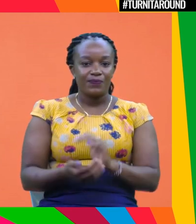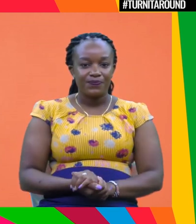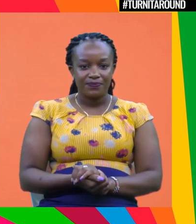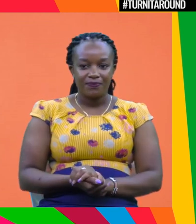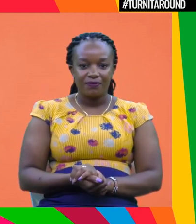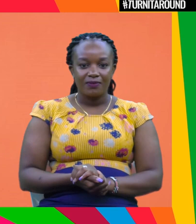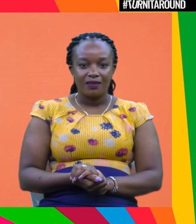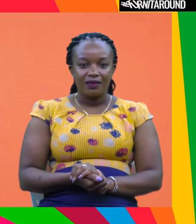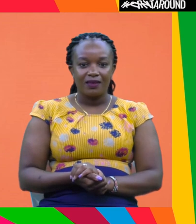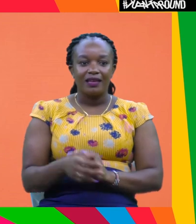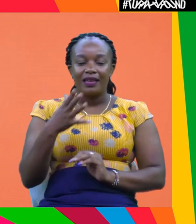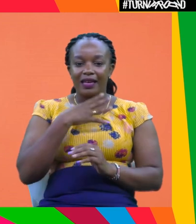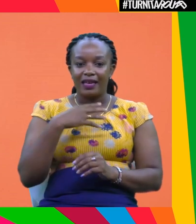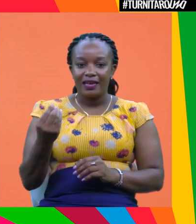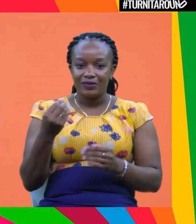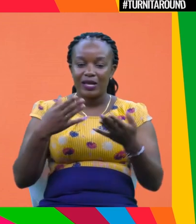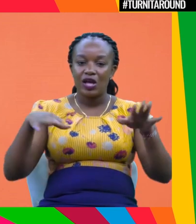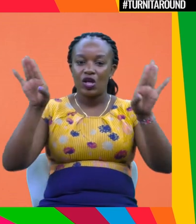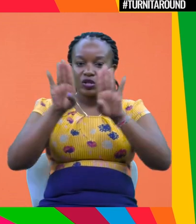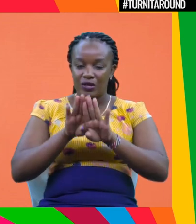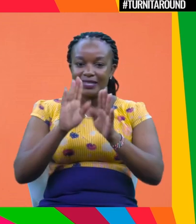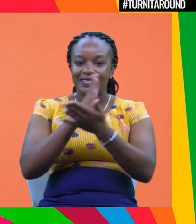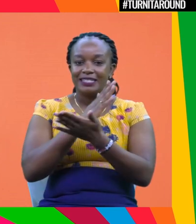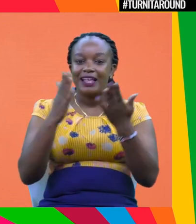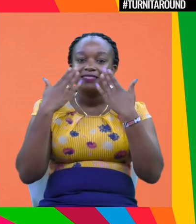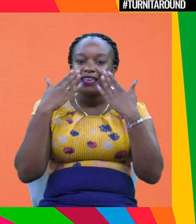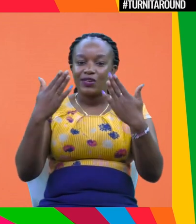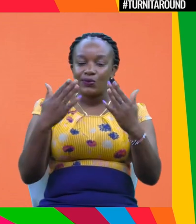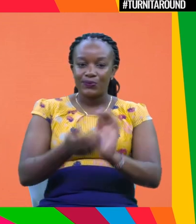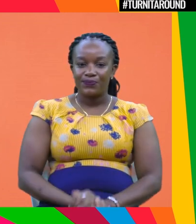in Japanese to close this session. Thank you.